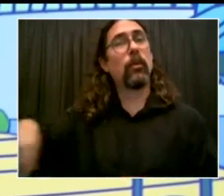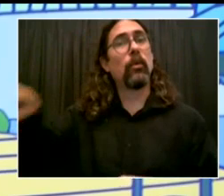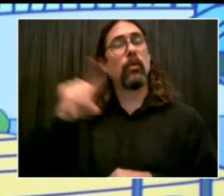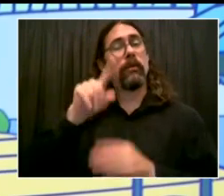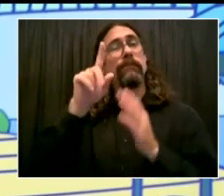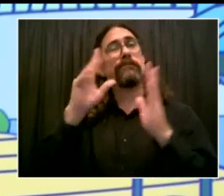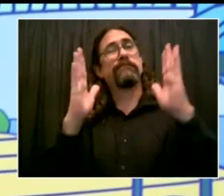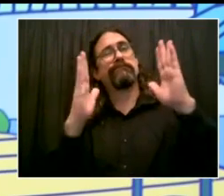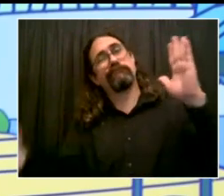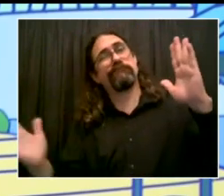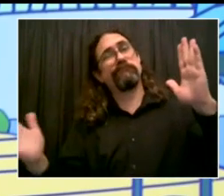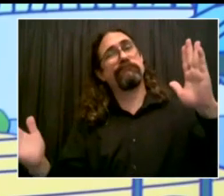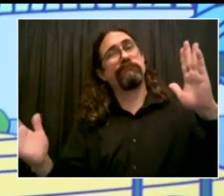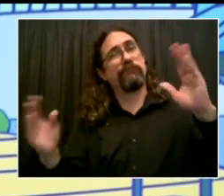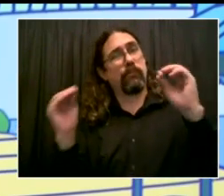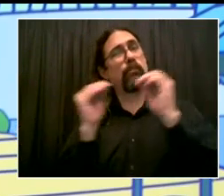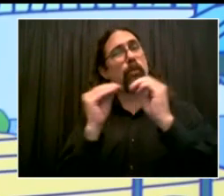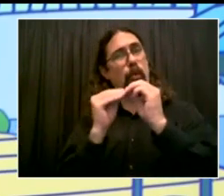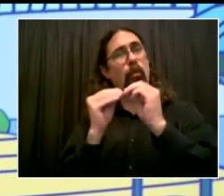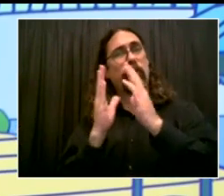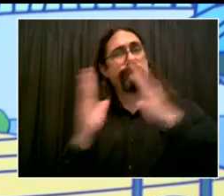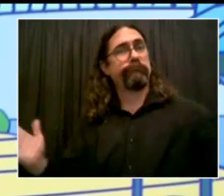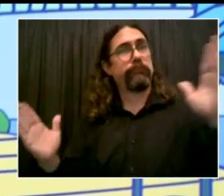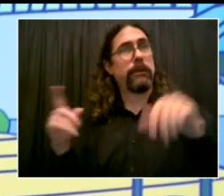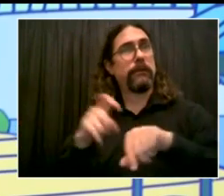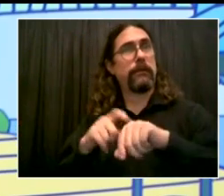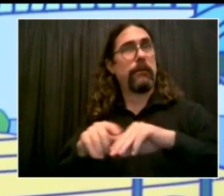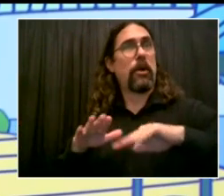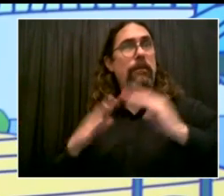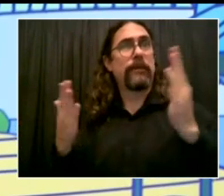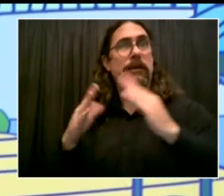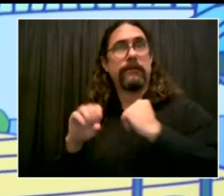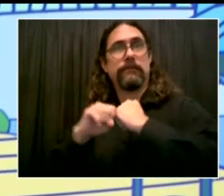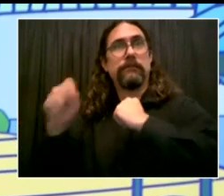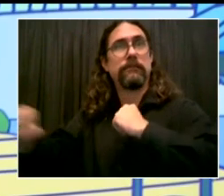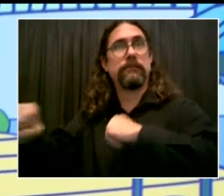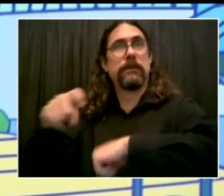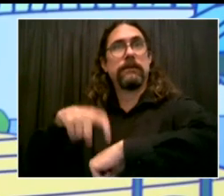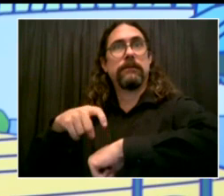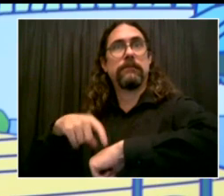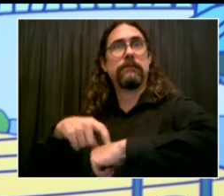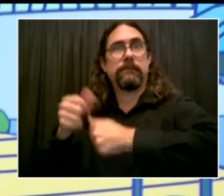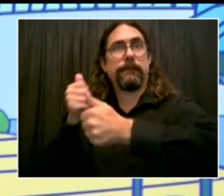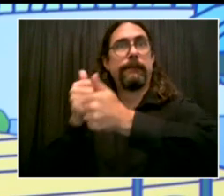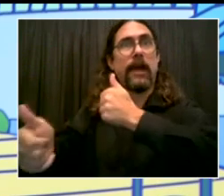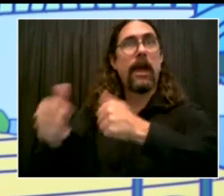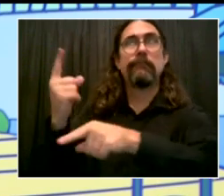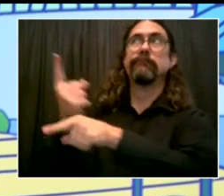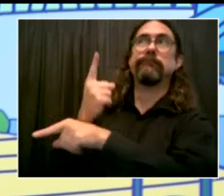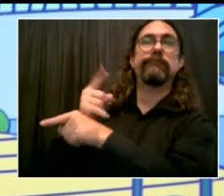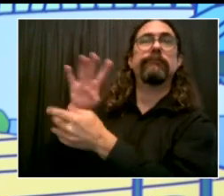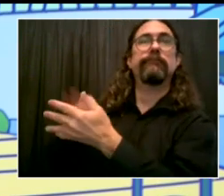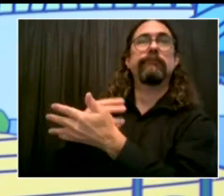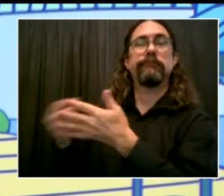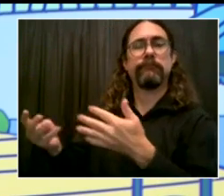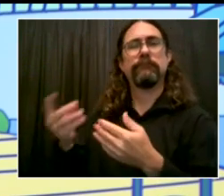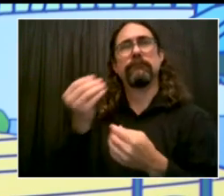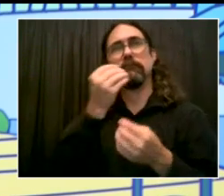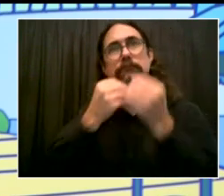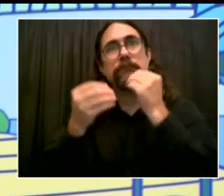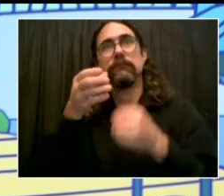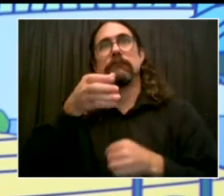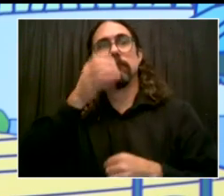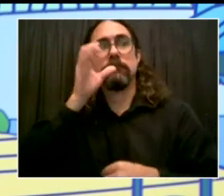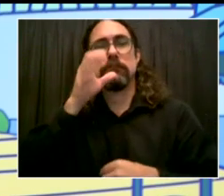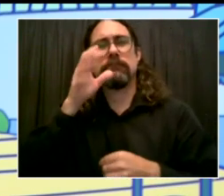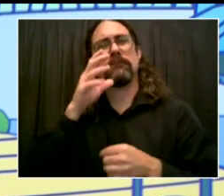kids. Okay, here go to indicators. And it begins with my favorite, which is the number of doses administered to date. And this keeps growing. We're seeing